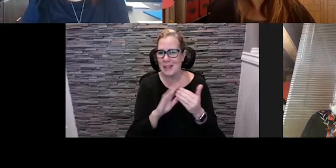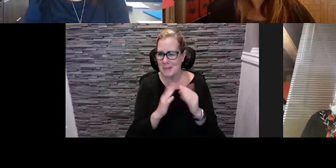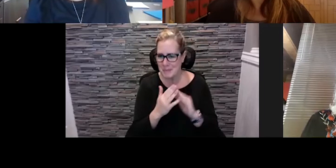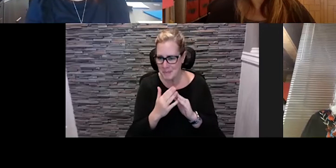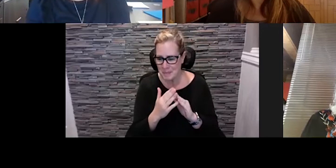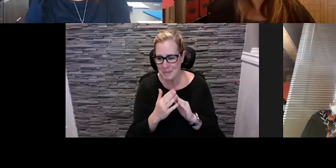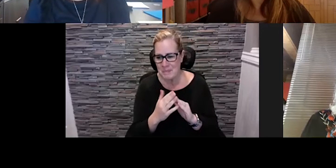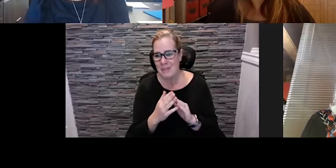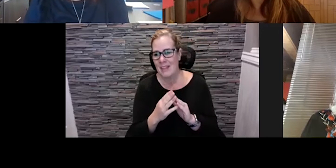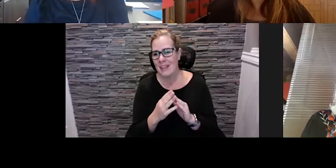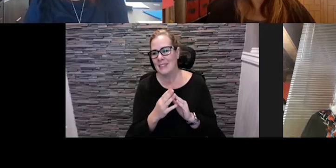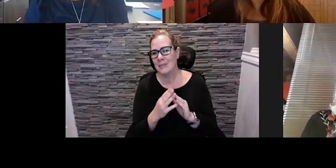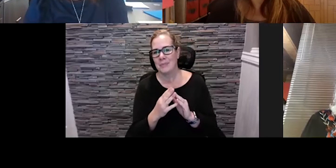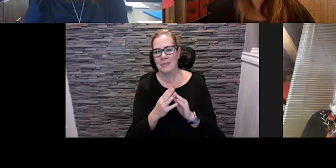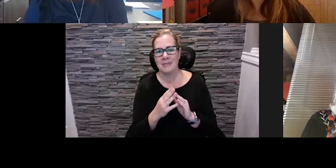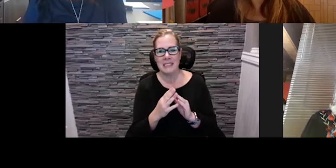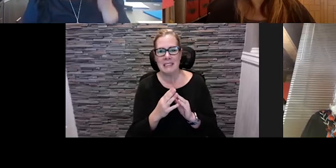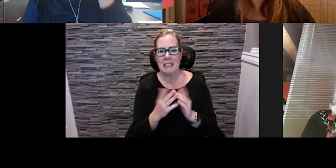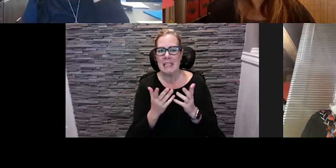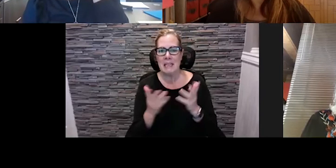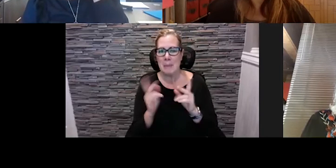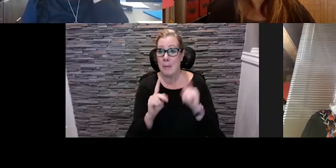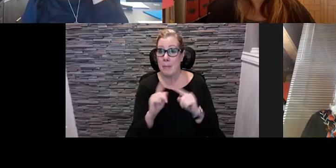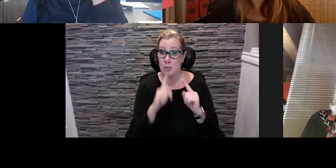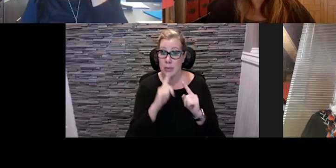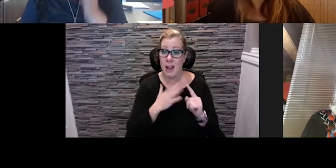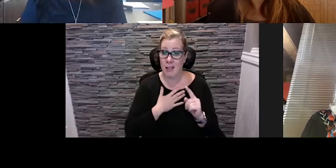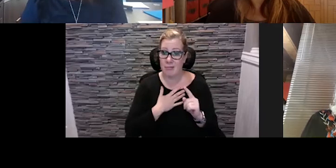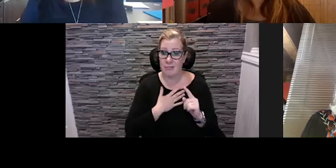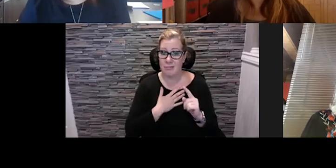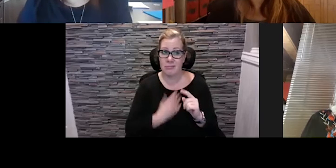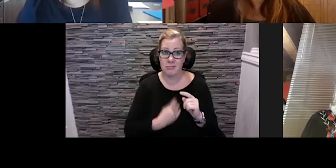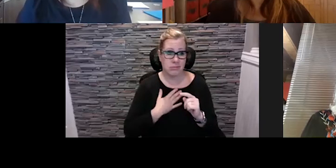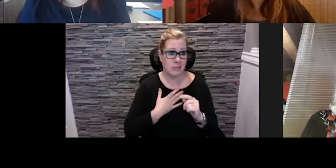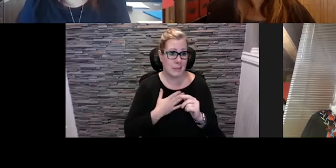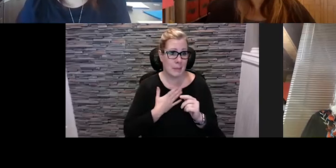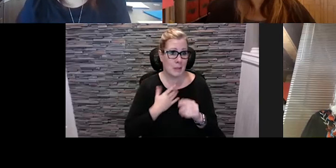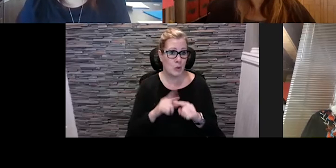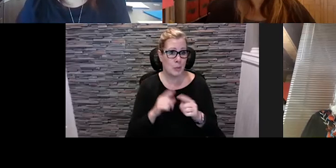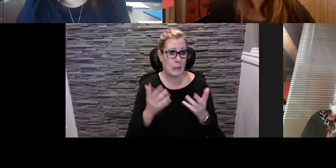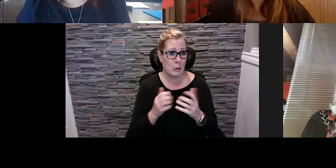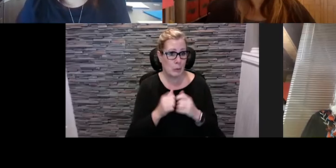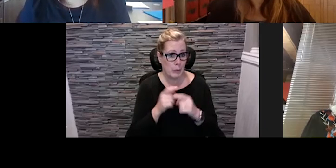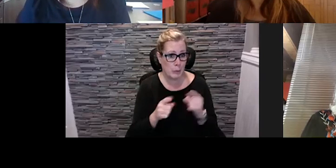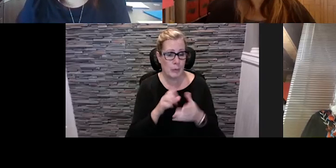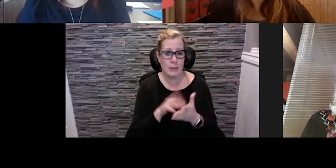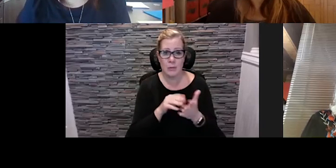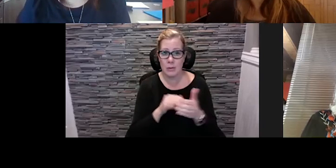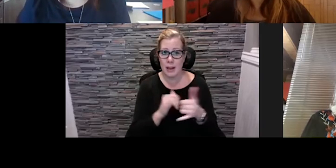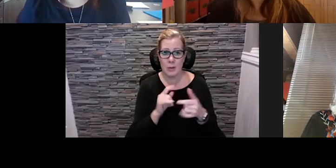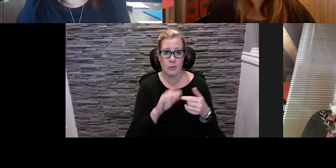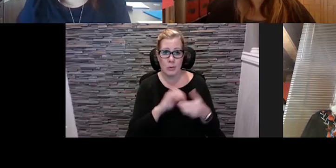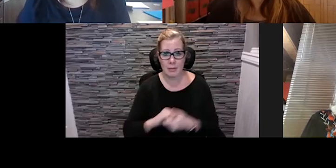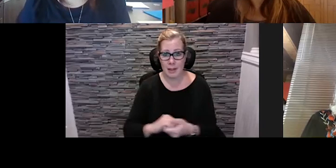you know other city entities so i'm really happy to be you know amongst all of you and learning how to collaborate together